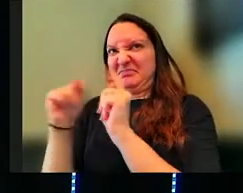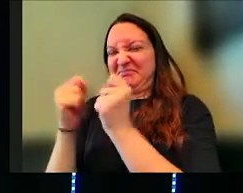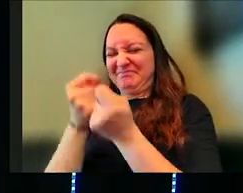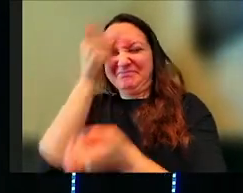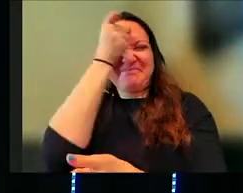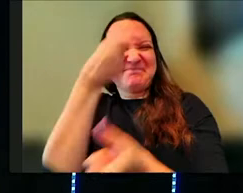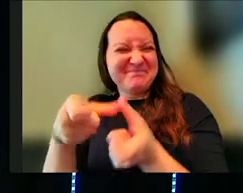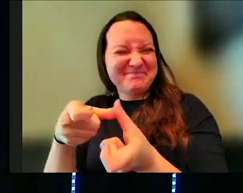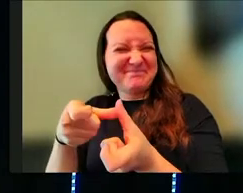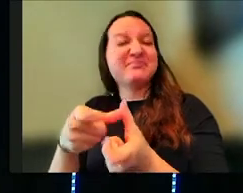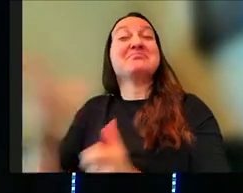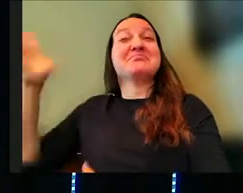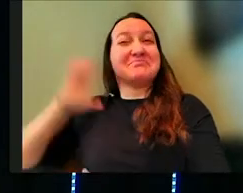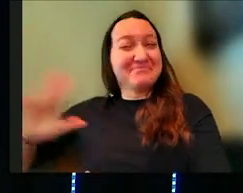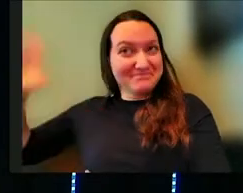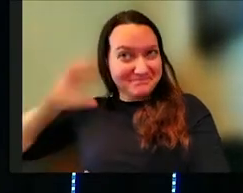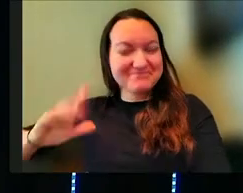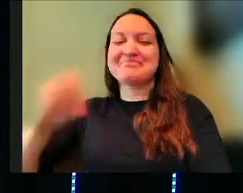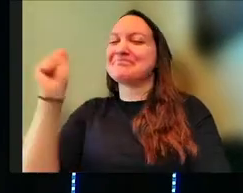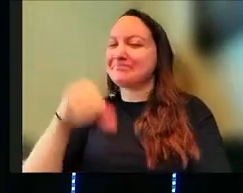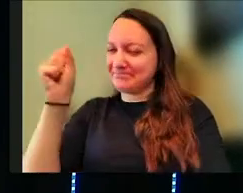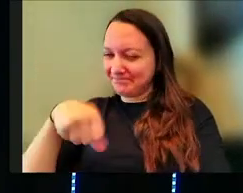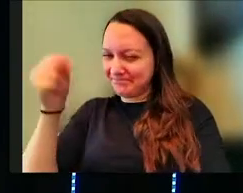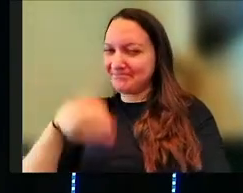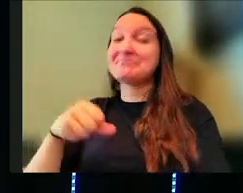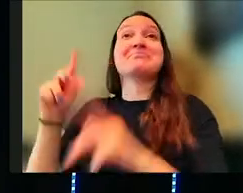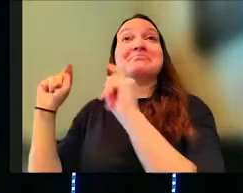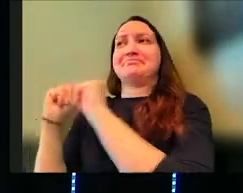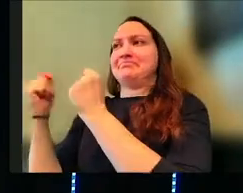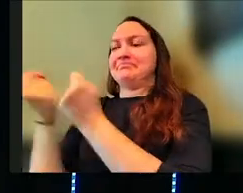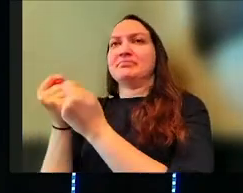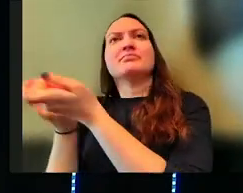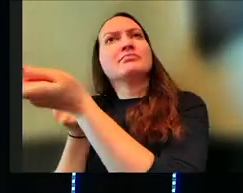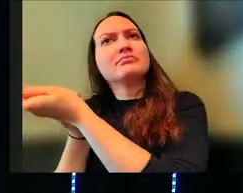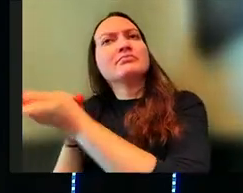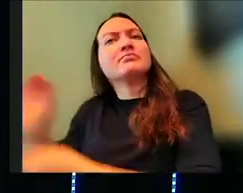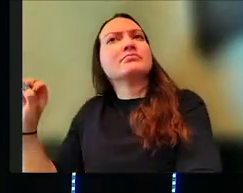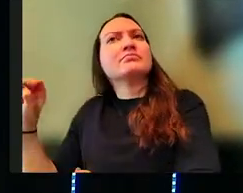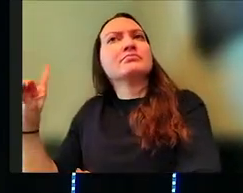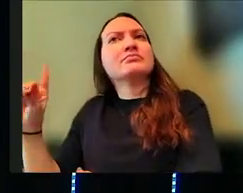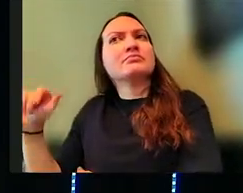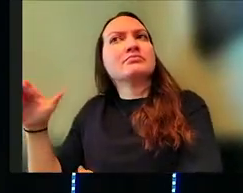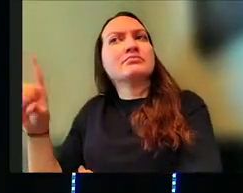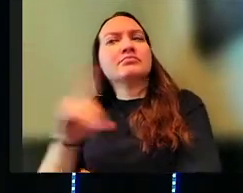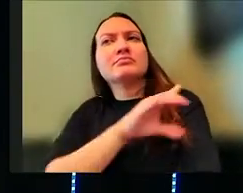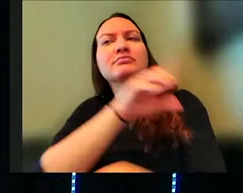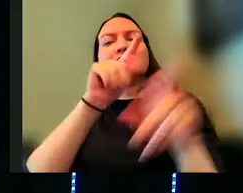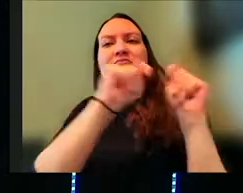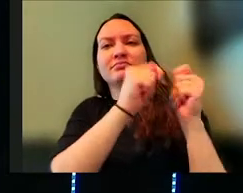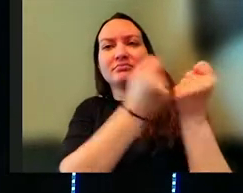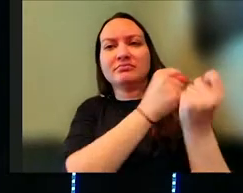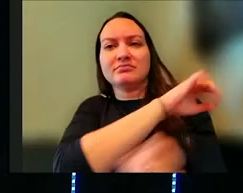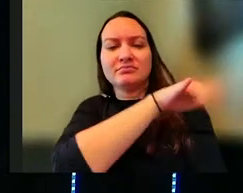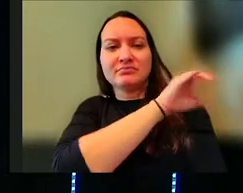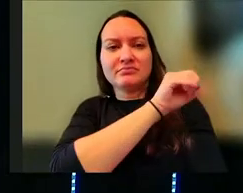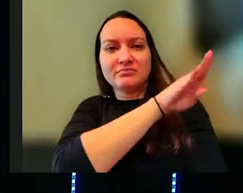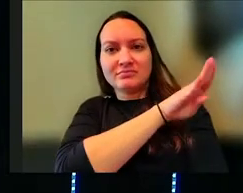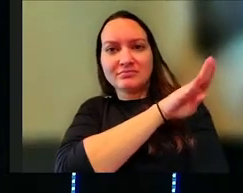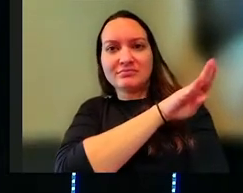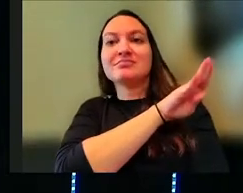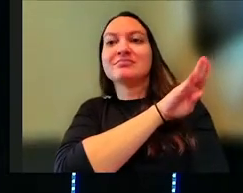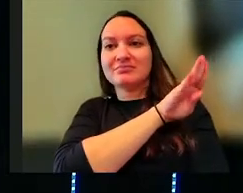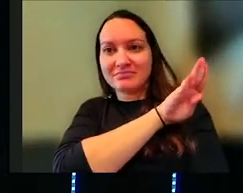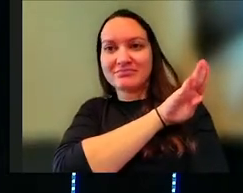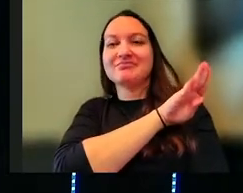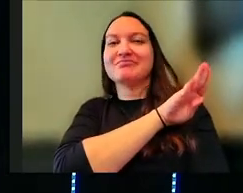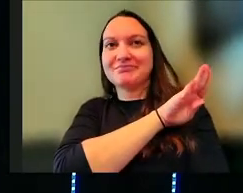right? Back in the day, come on. Yeah, come on. There was teams. was like, you're either team Edward or team Jacob, okay? That was where you